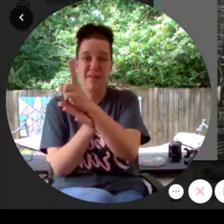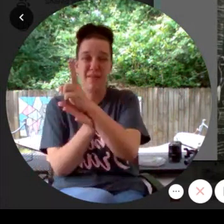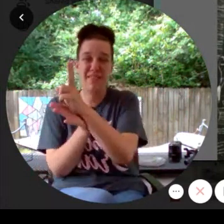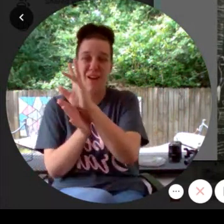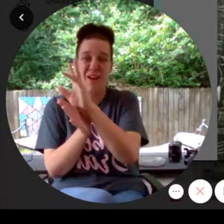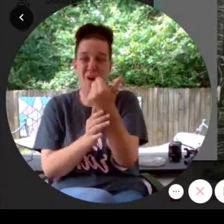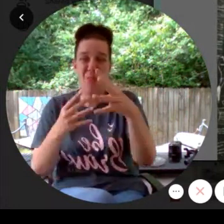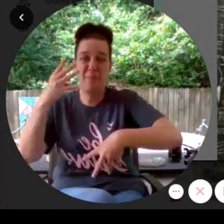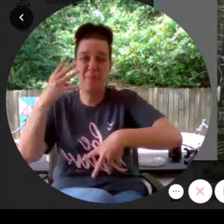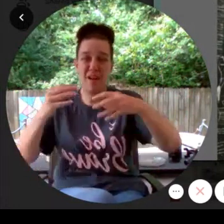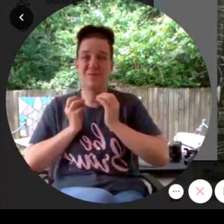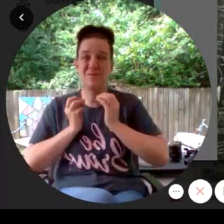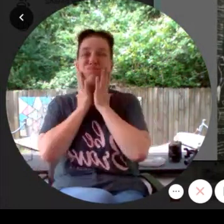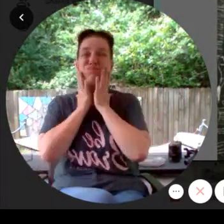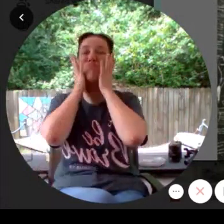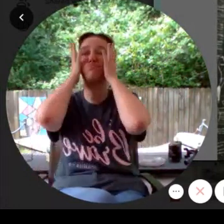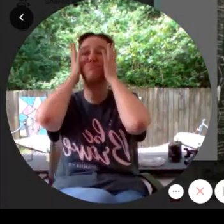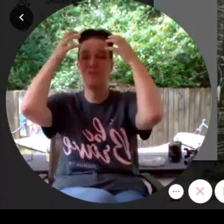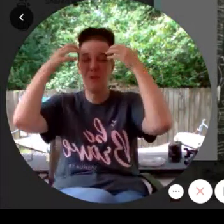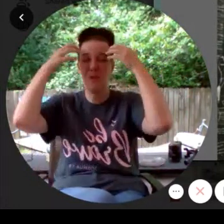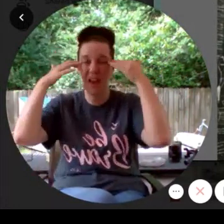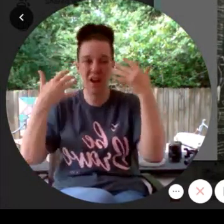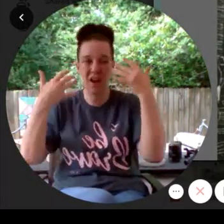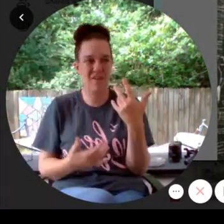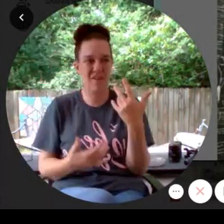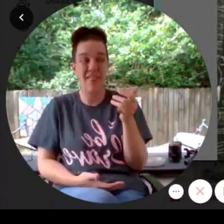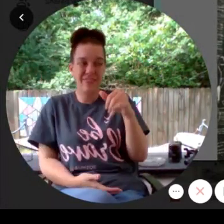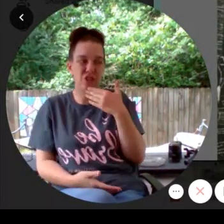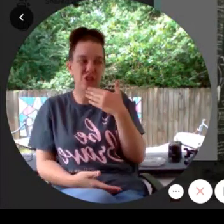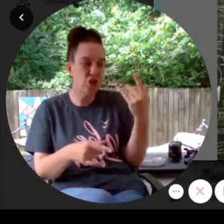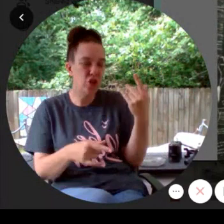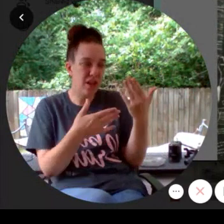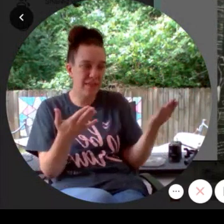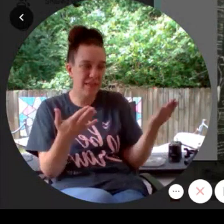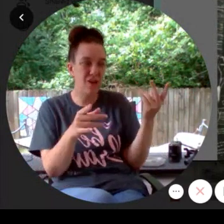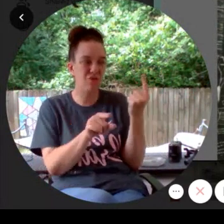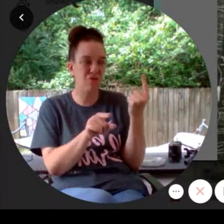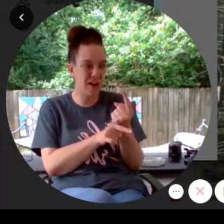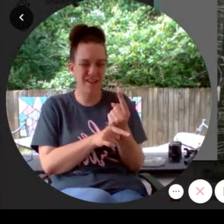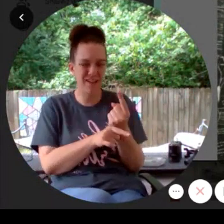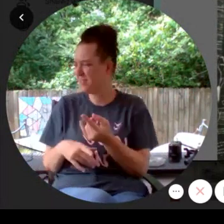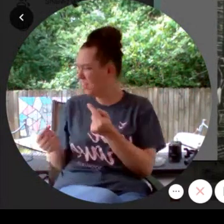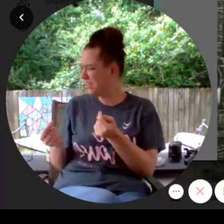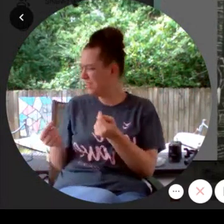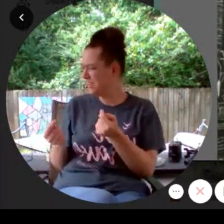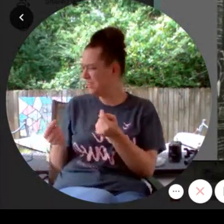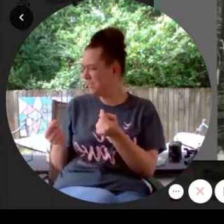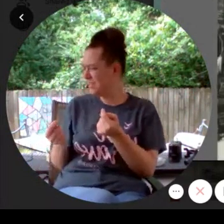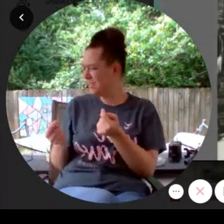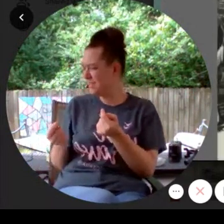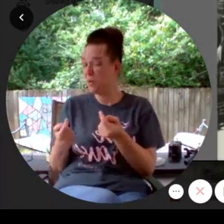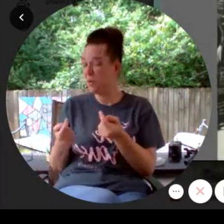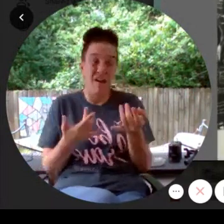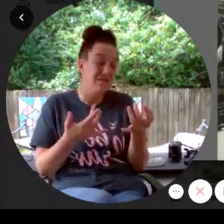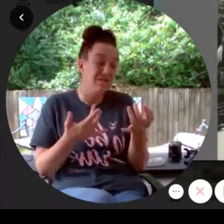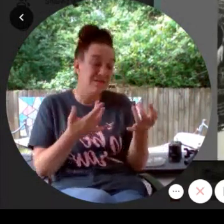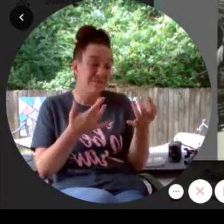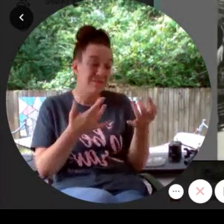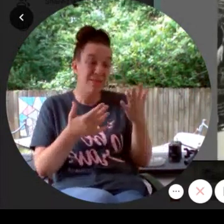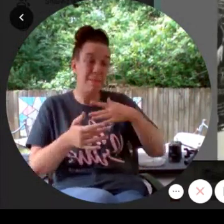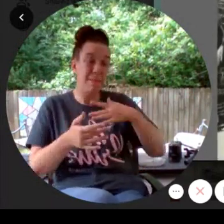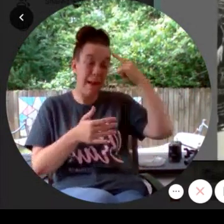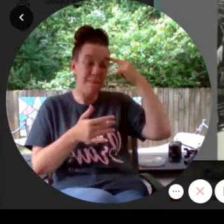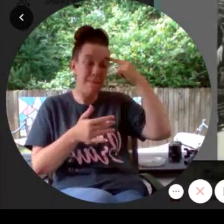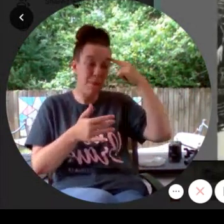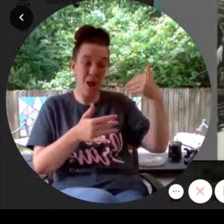to your head. Wouldn't that be a good thing, said Niles. What? Well, then my brain would be getting